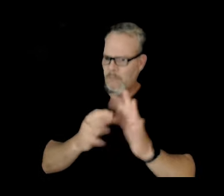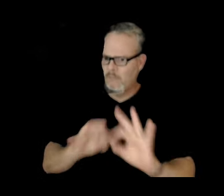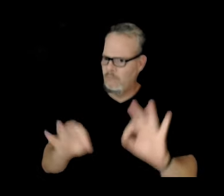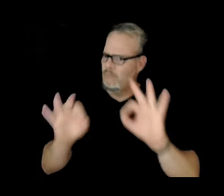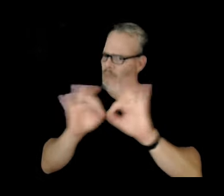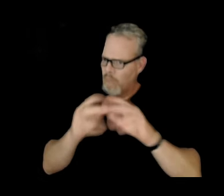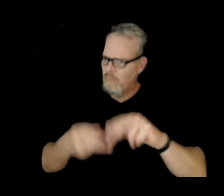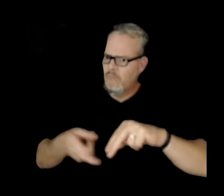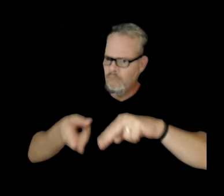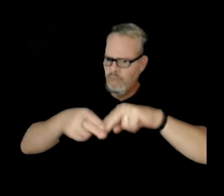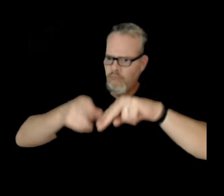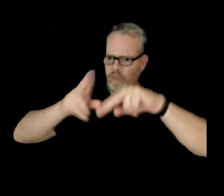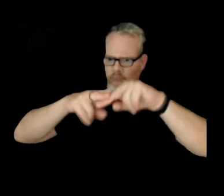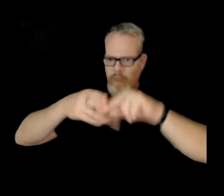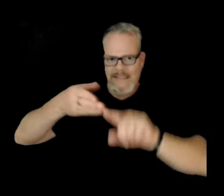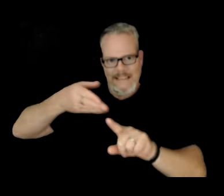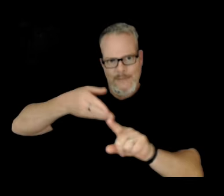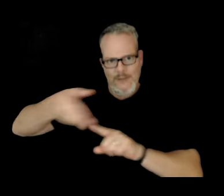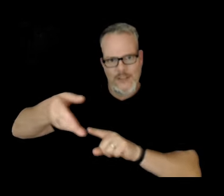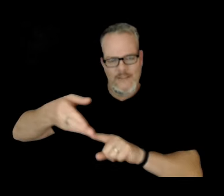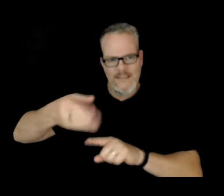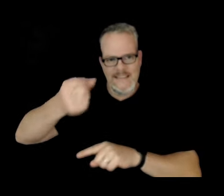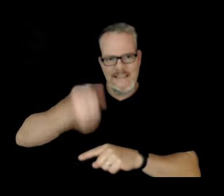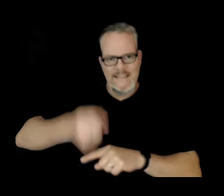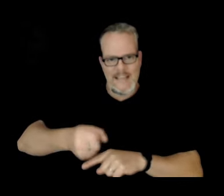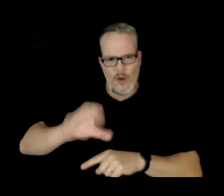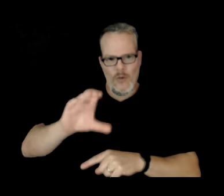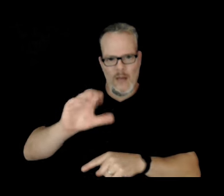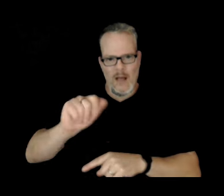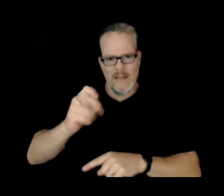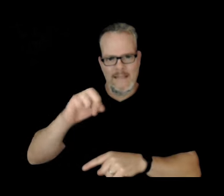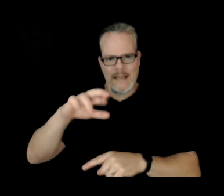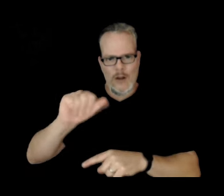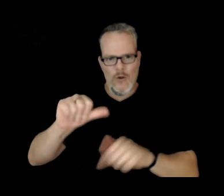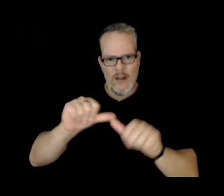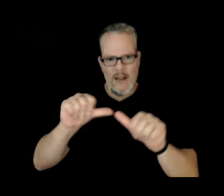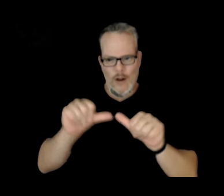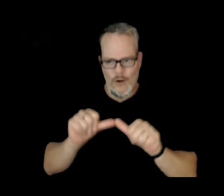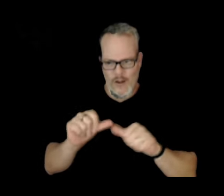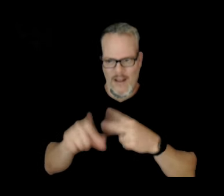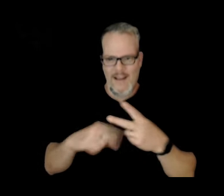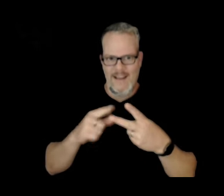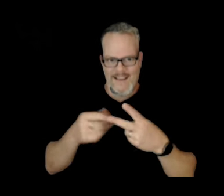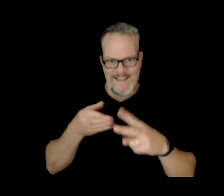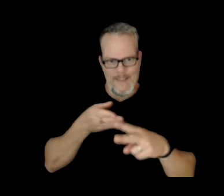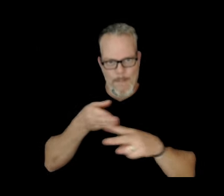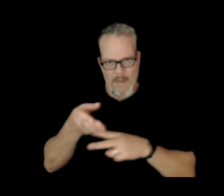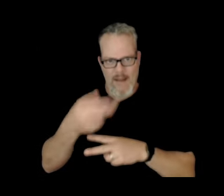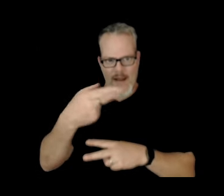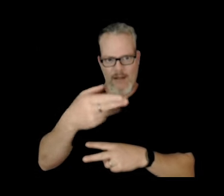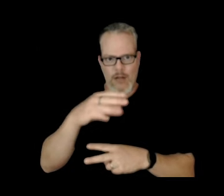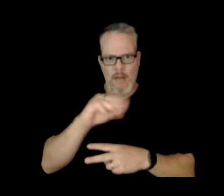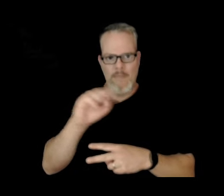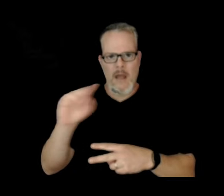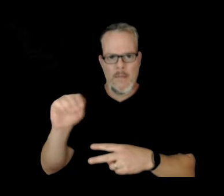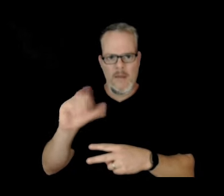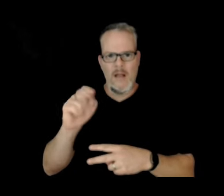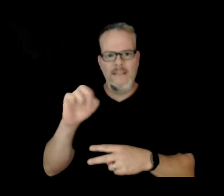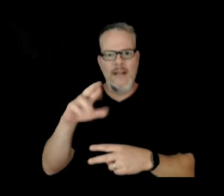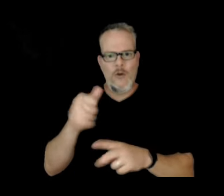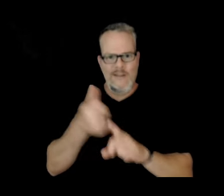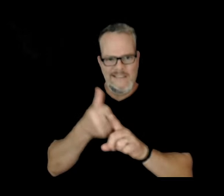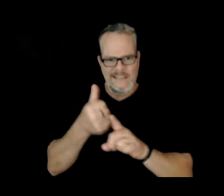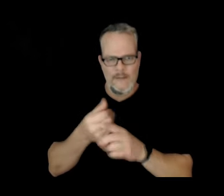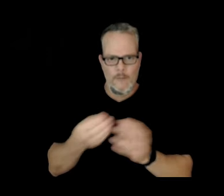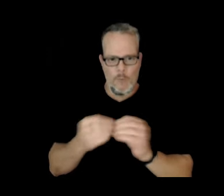that south Caldera connector as well as in that main Caldera High Mount Mount area more recently over the past week